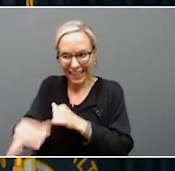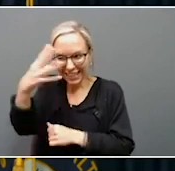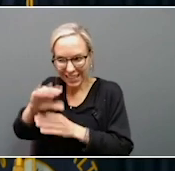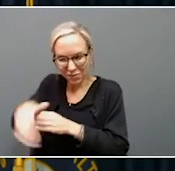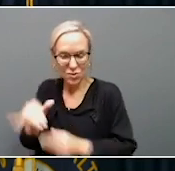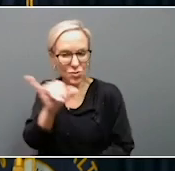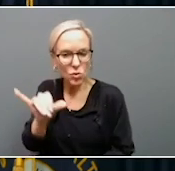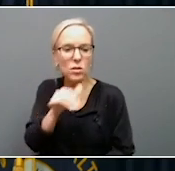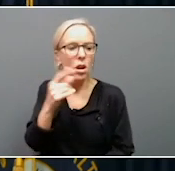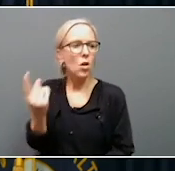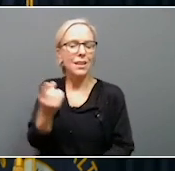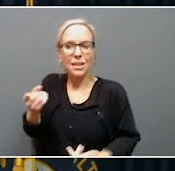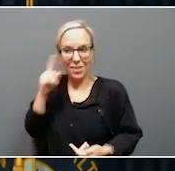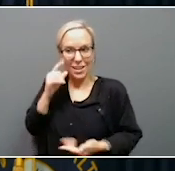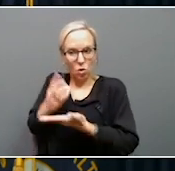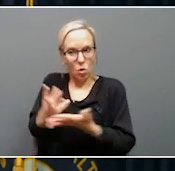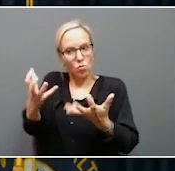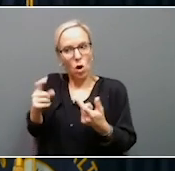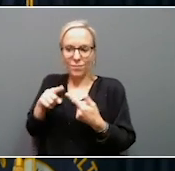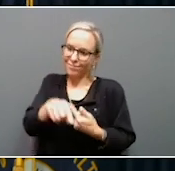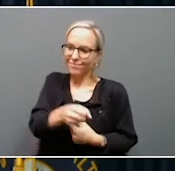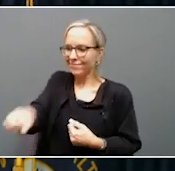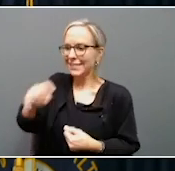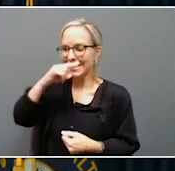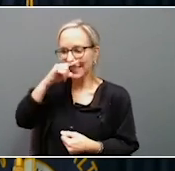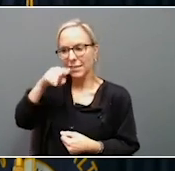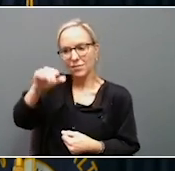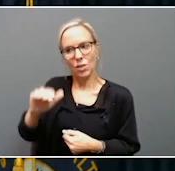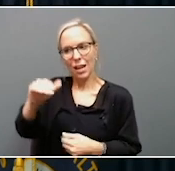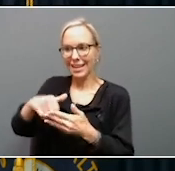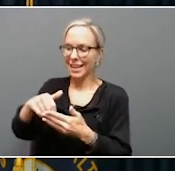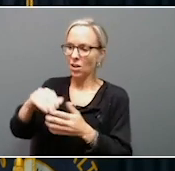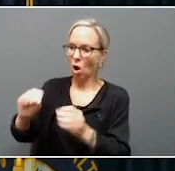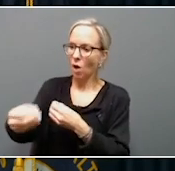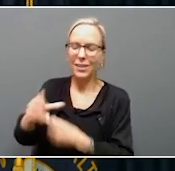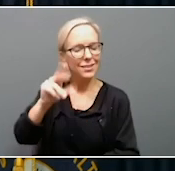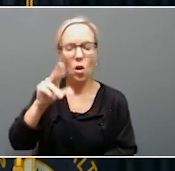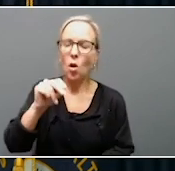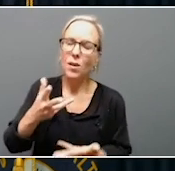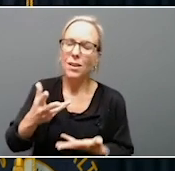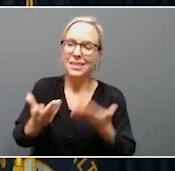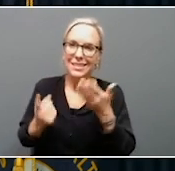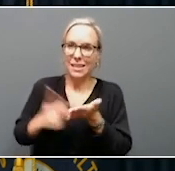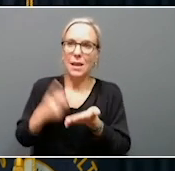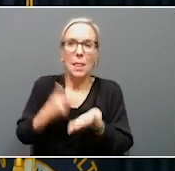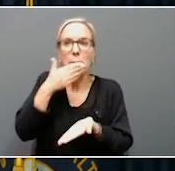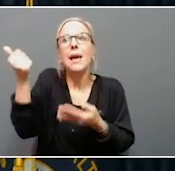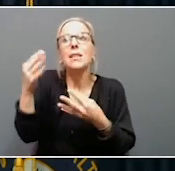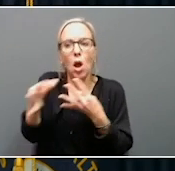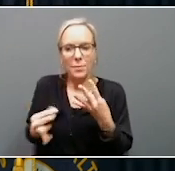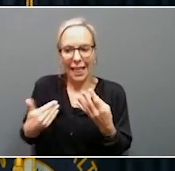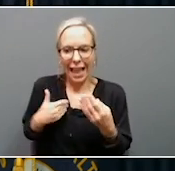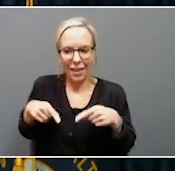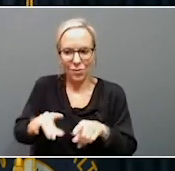isn't something they want to do. It's either for timing or the next reason that I'll talk about. It's the best option they have available to them at the time, and it's